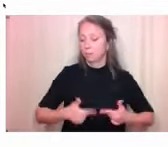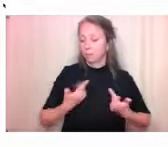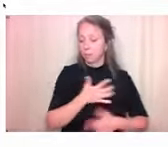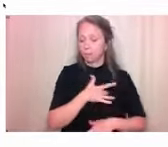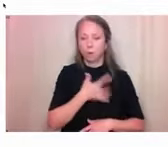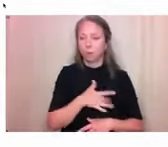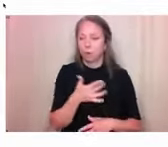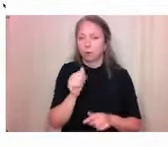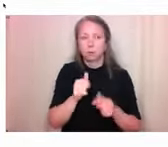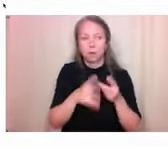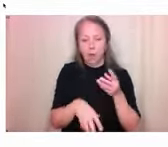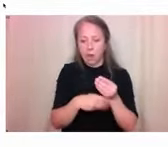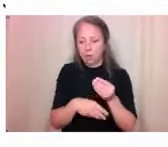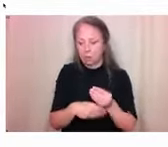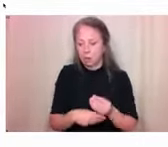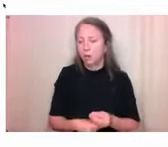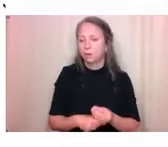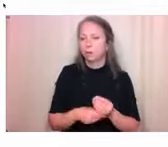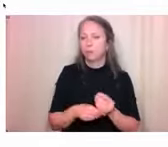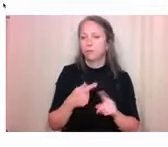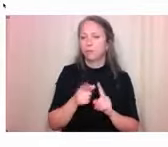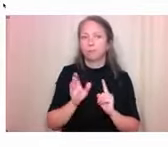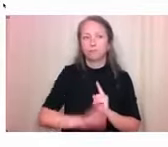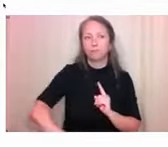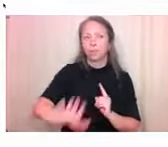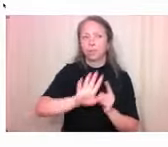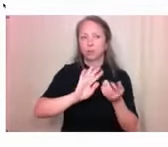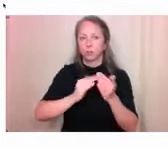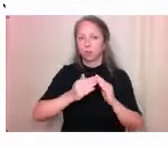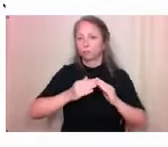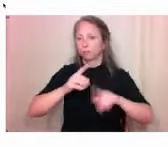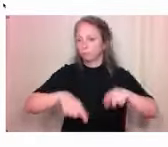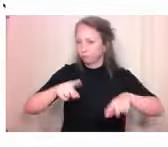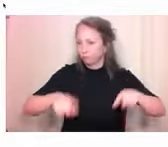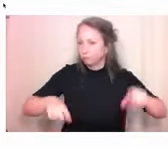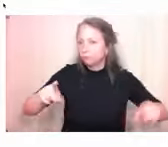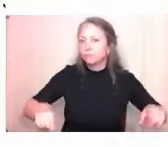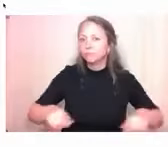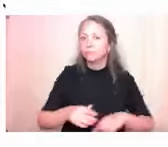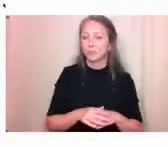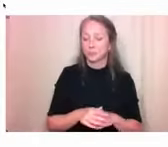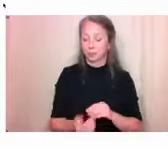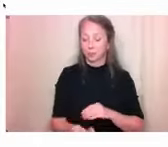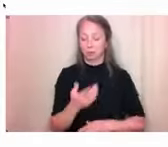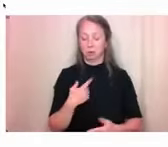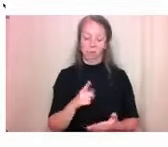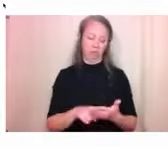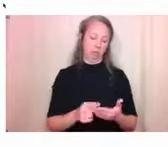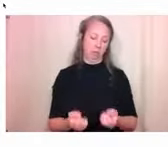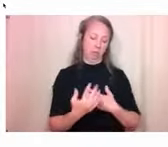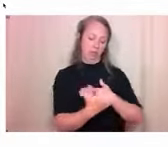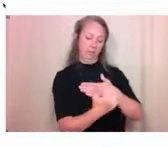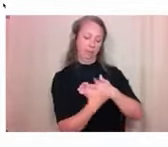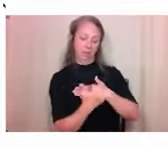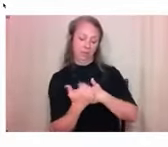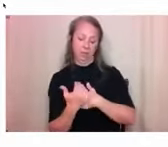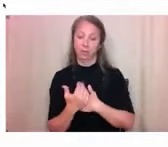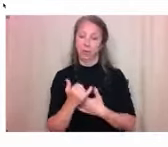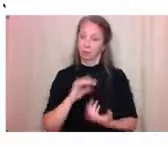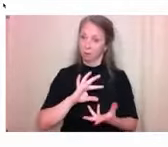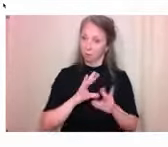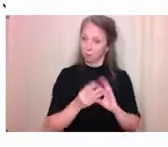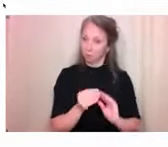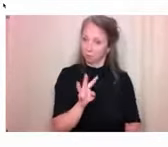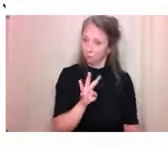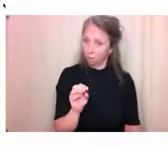map from their community. So we've, I checked this morning to see how many submissions we had and we've got nearly 40 already. We only